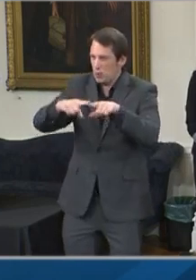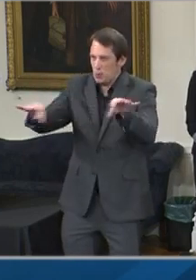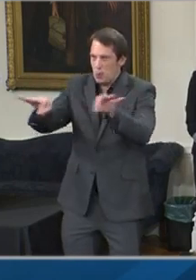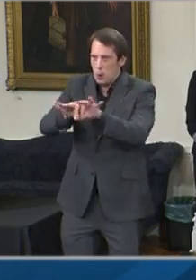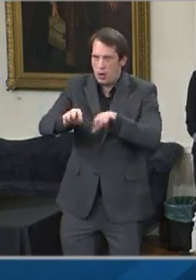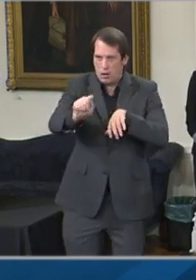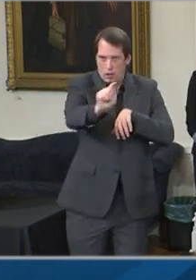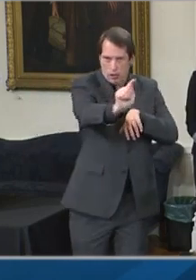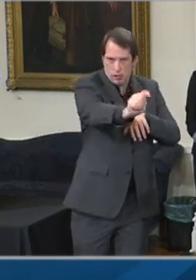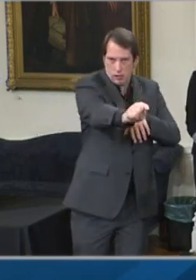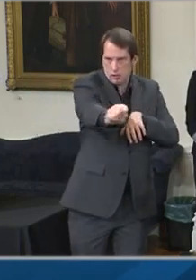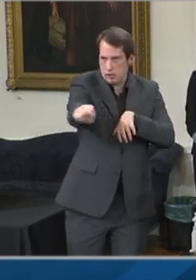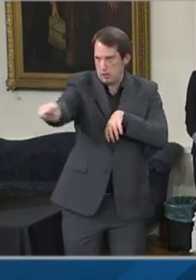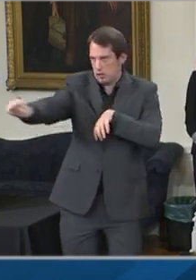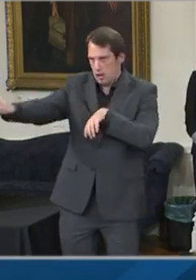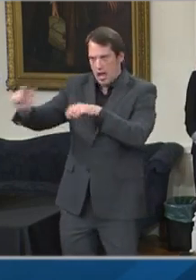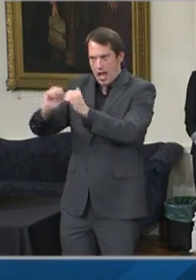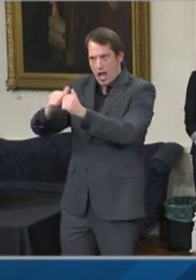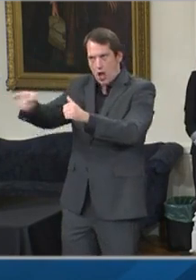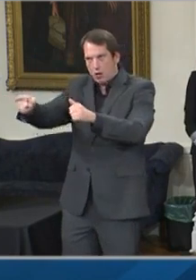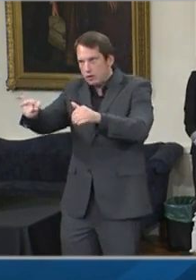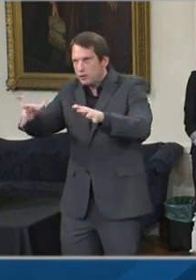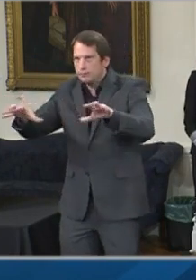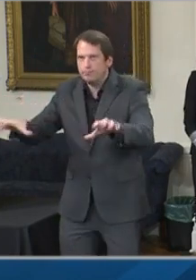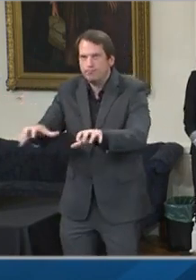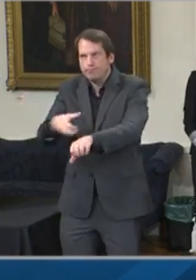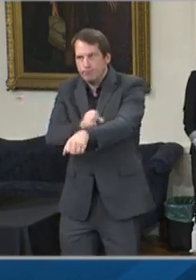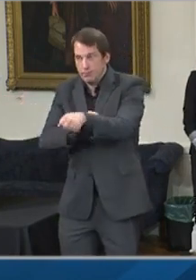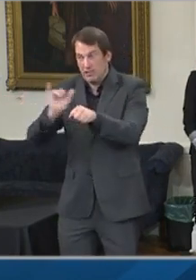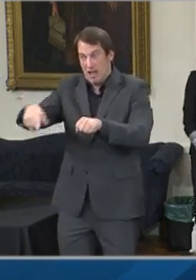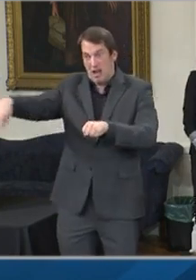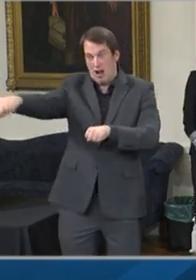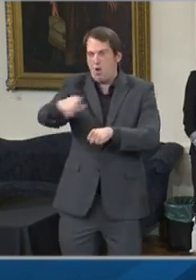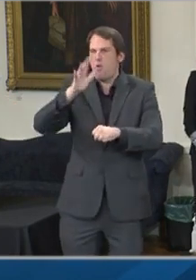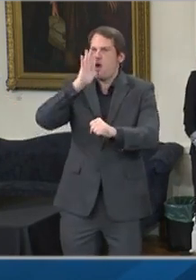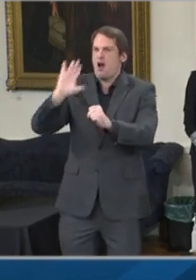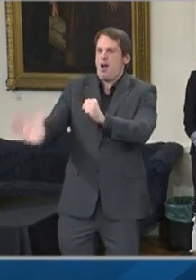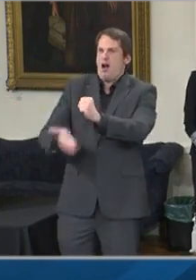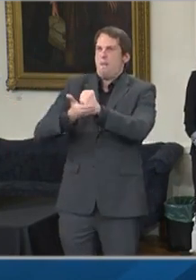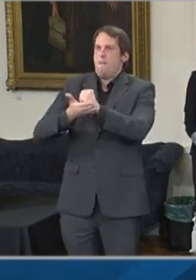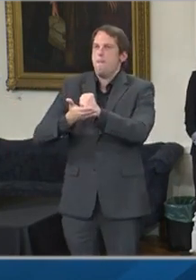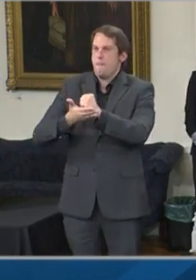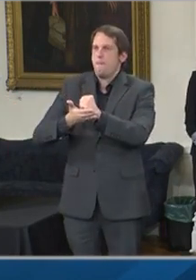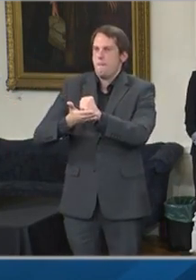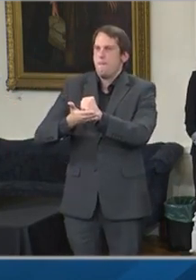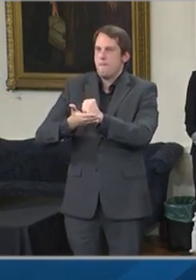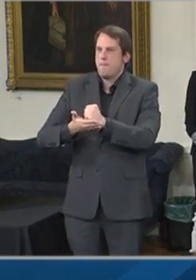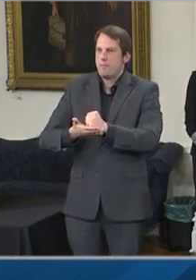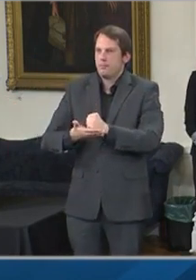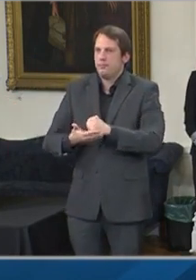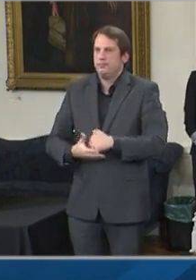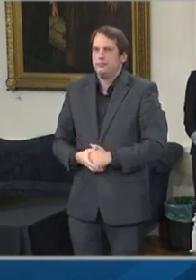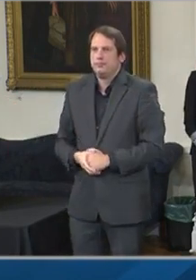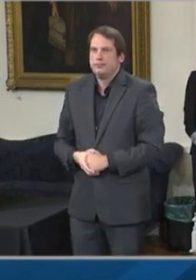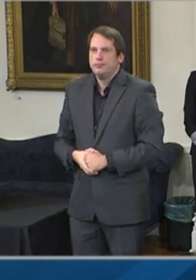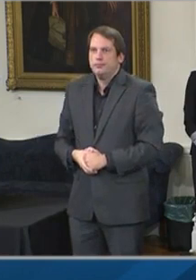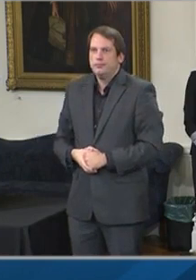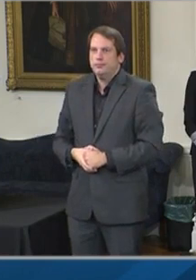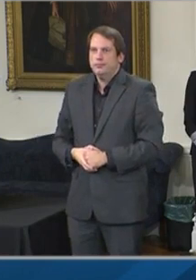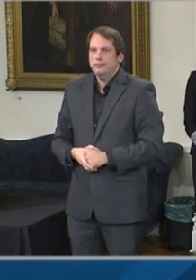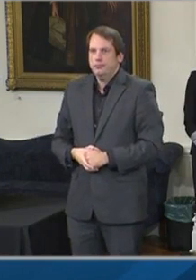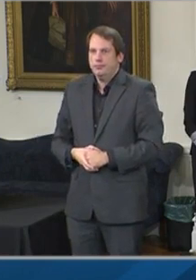recovery can continue. I know that there is COVID fatigue and tremendous